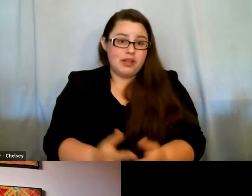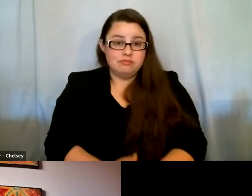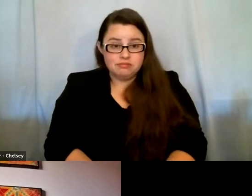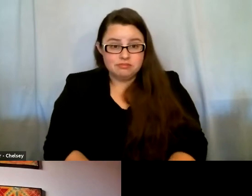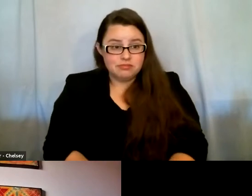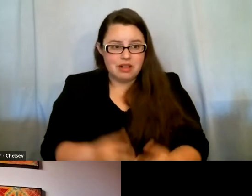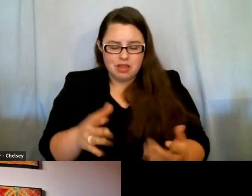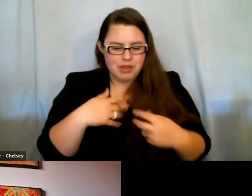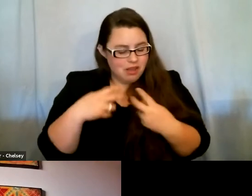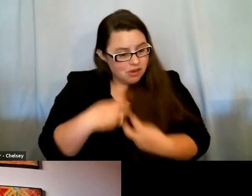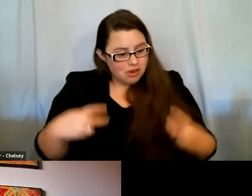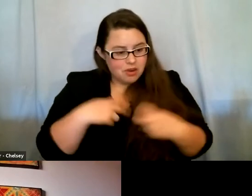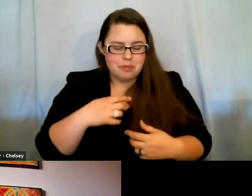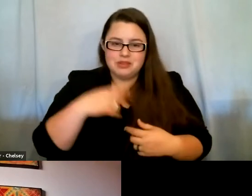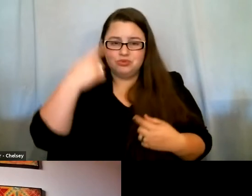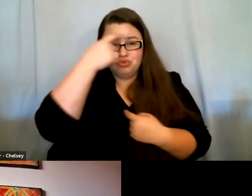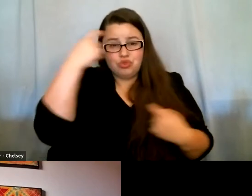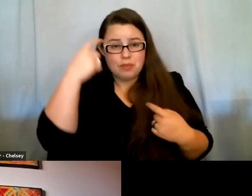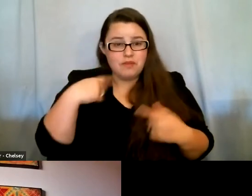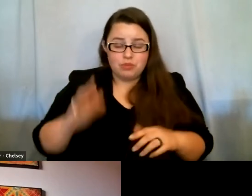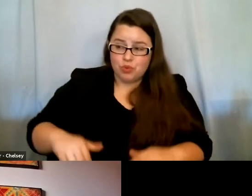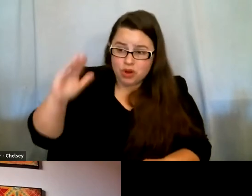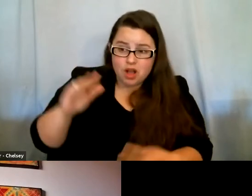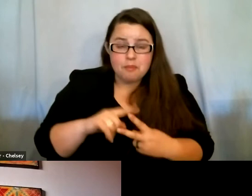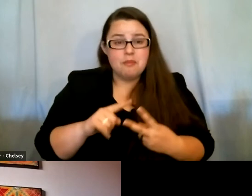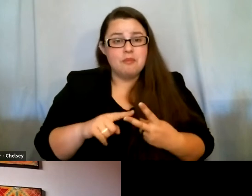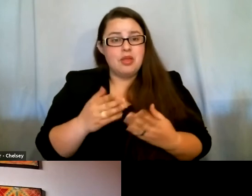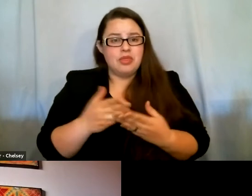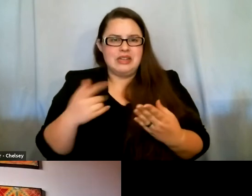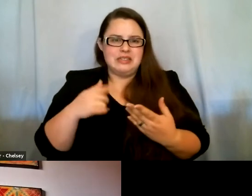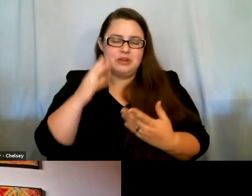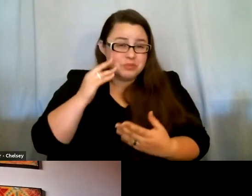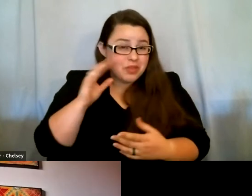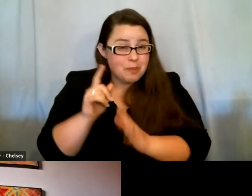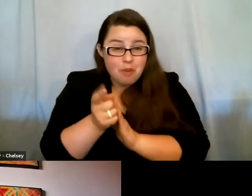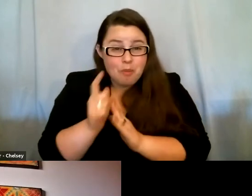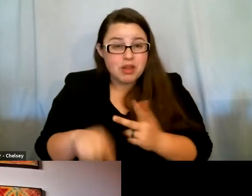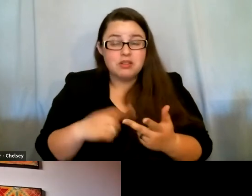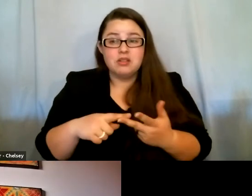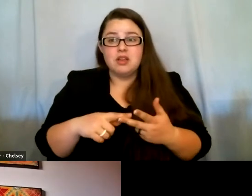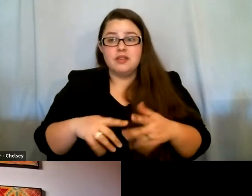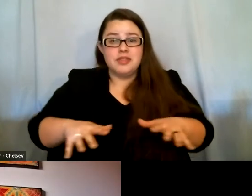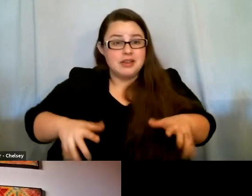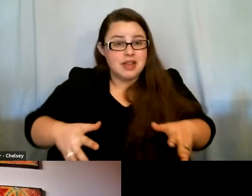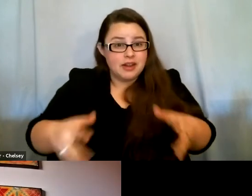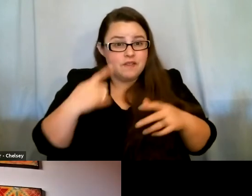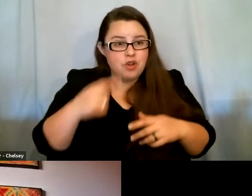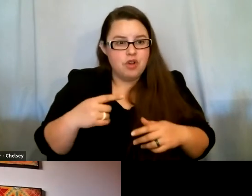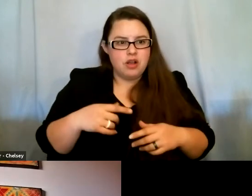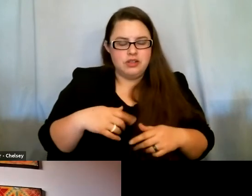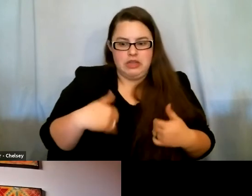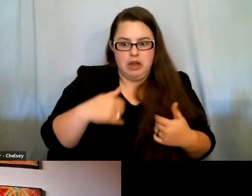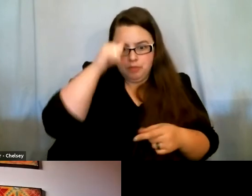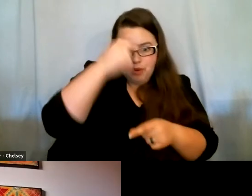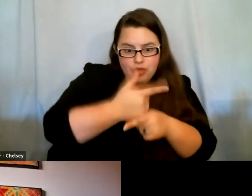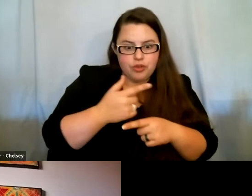everything. A lot of my trauma as a child, things that I was living in that moment, the anxiety of having a little brother and nephew who was out there in the streets,